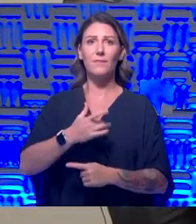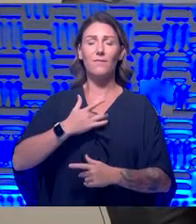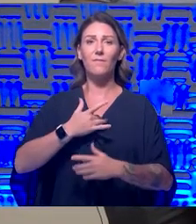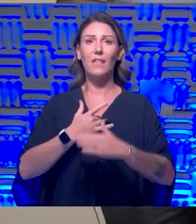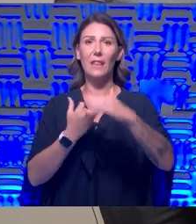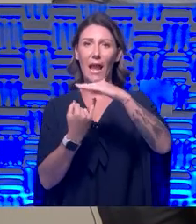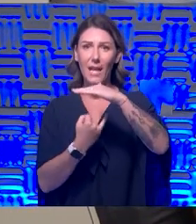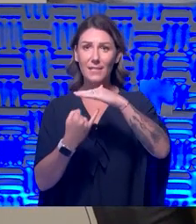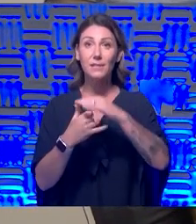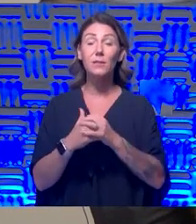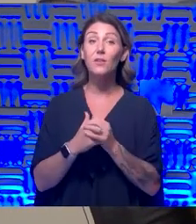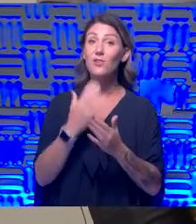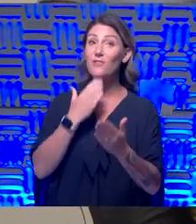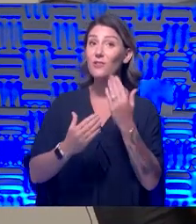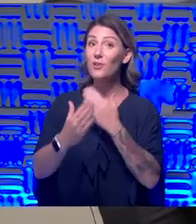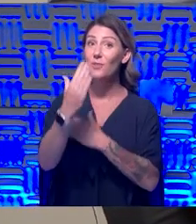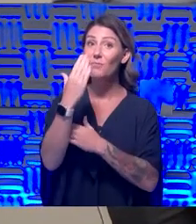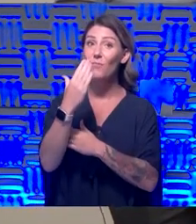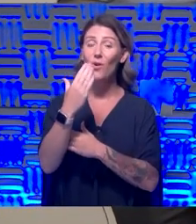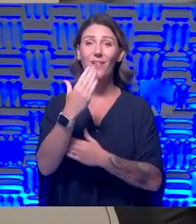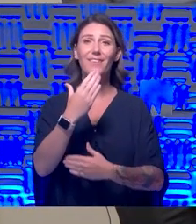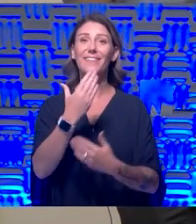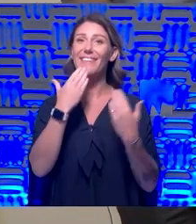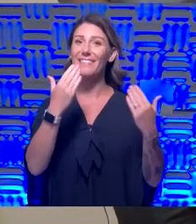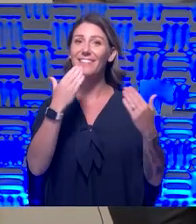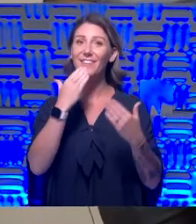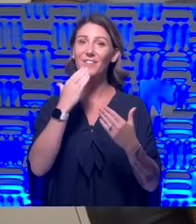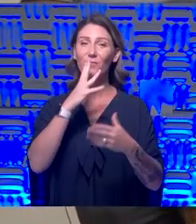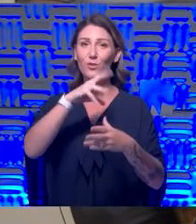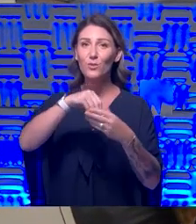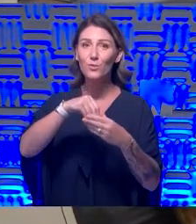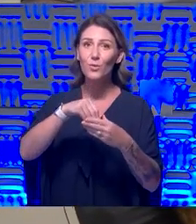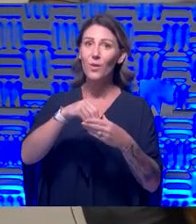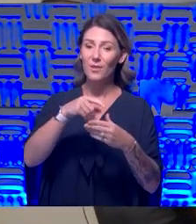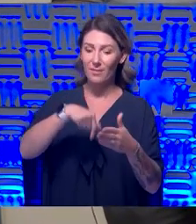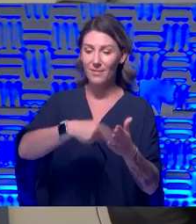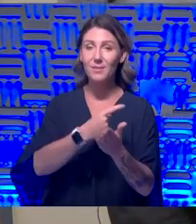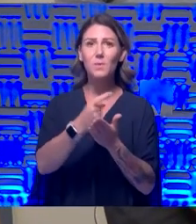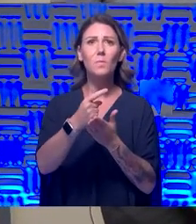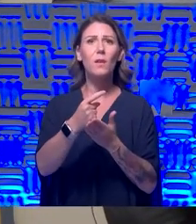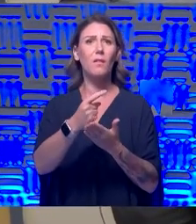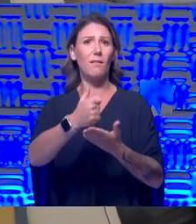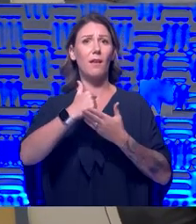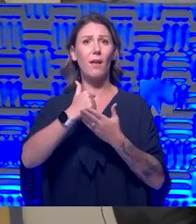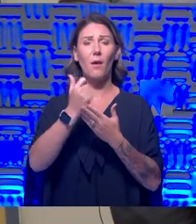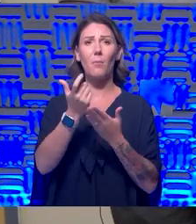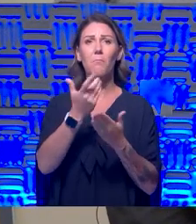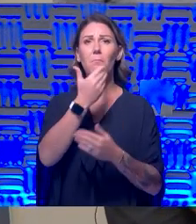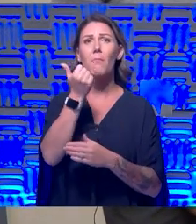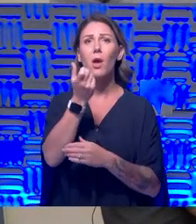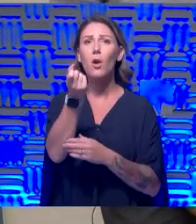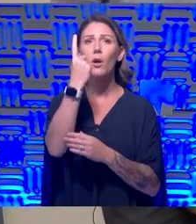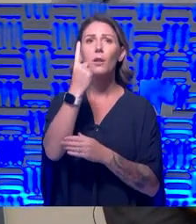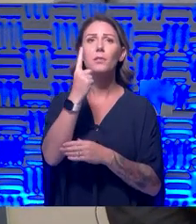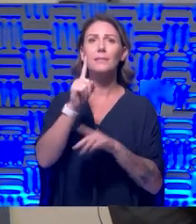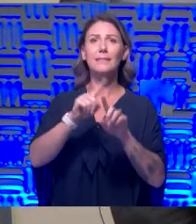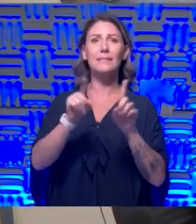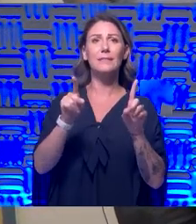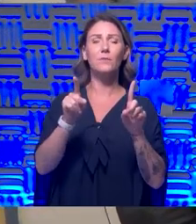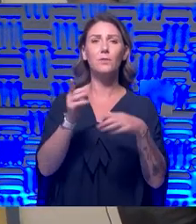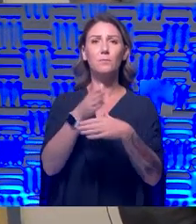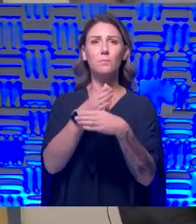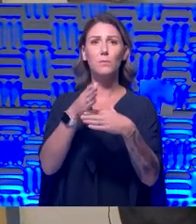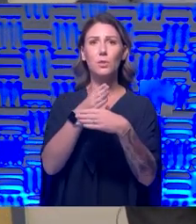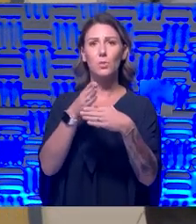Dr. Seitz, good morning. And Dr. Johnson, thank you so much for joining us again this week. Can you help us better understand the difference between isolation